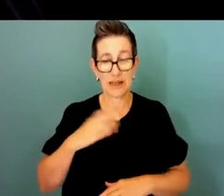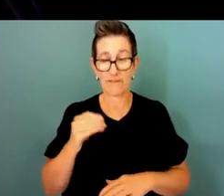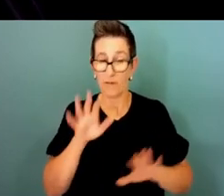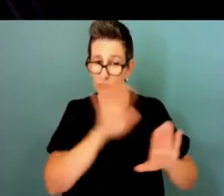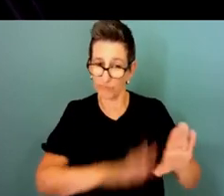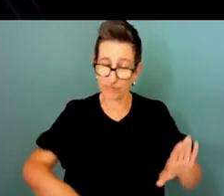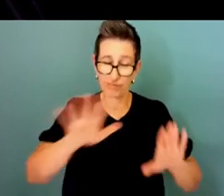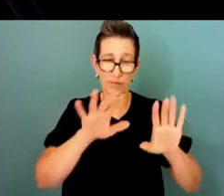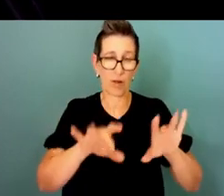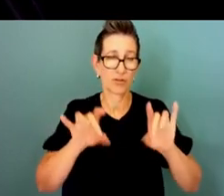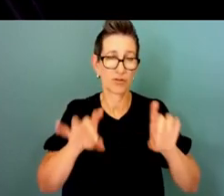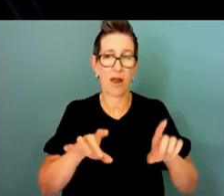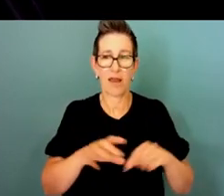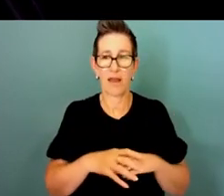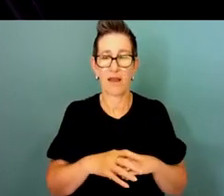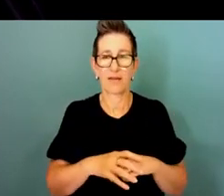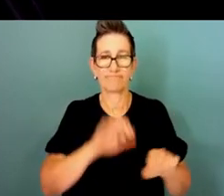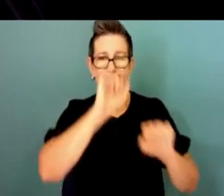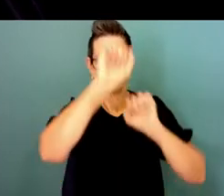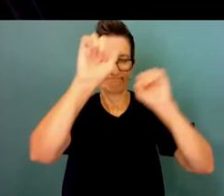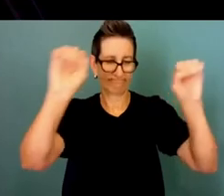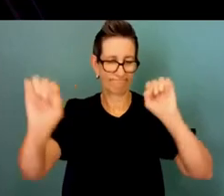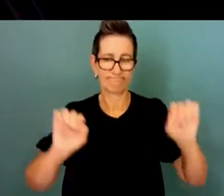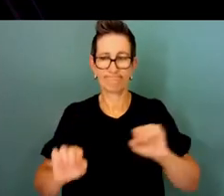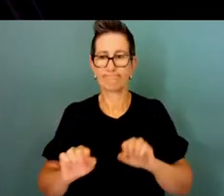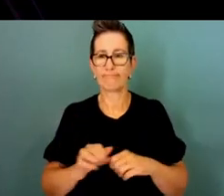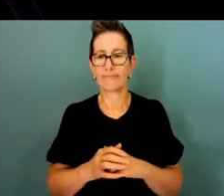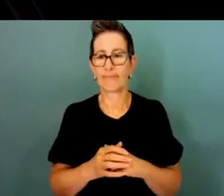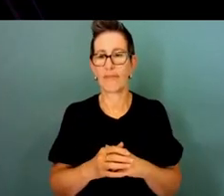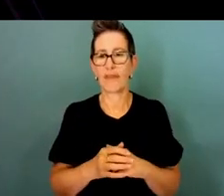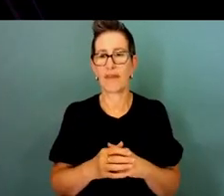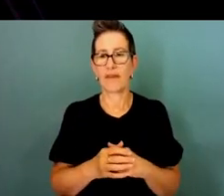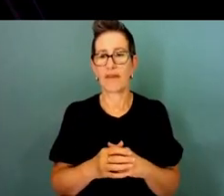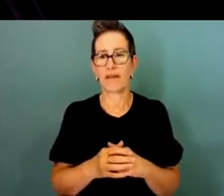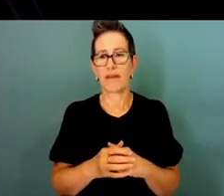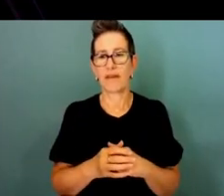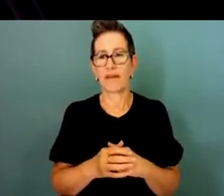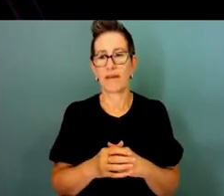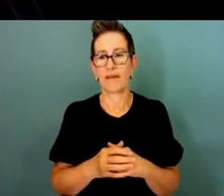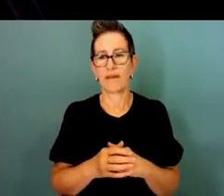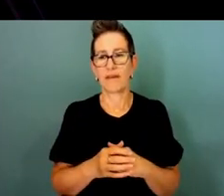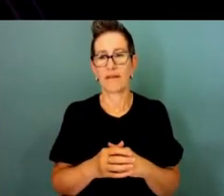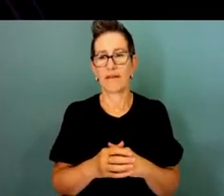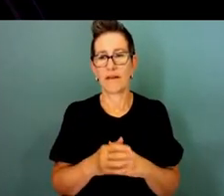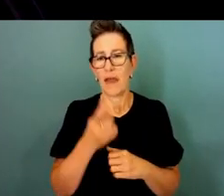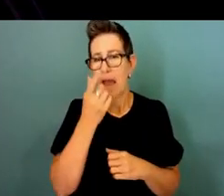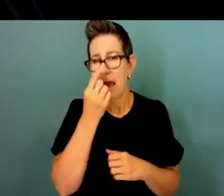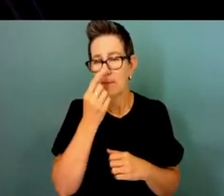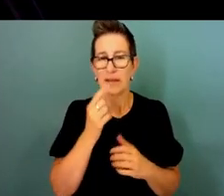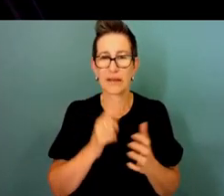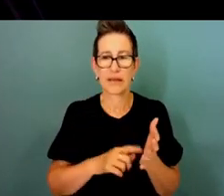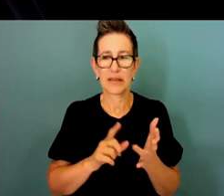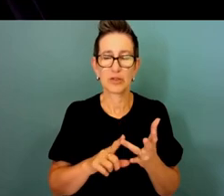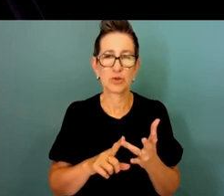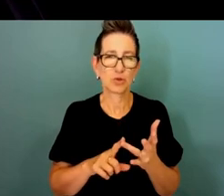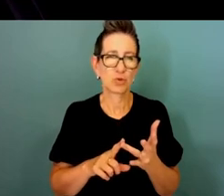and they will have varying degrees of ability to address some of the things that